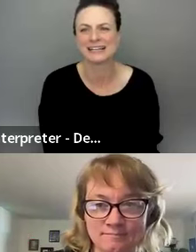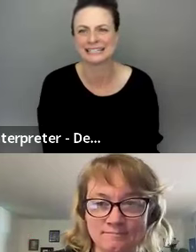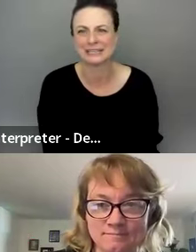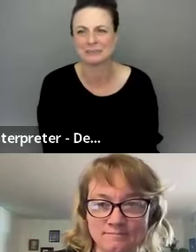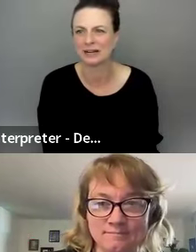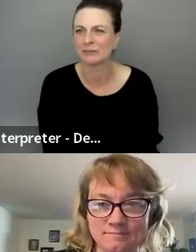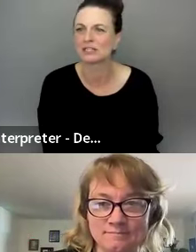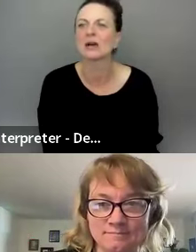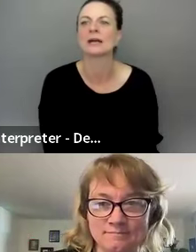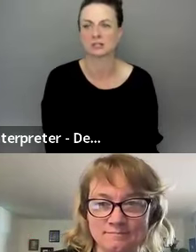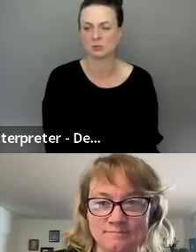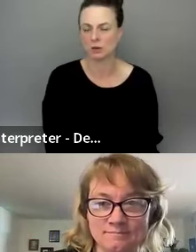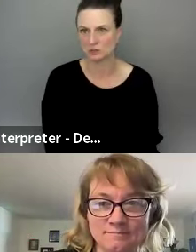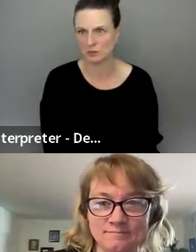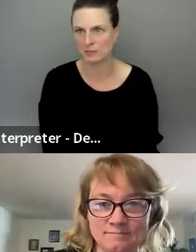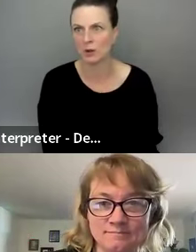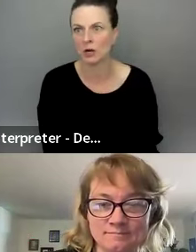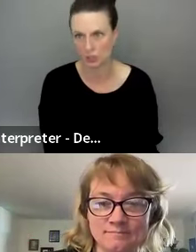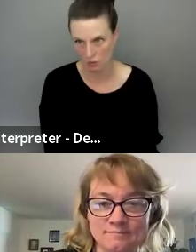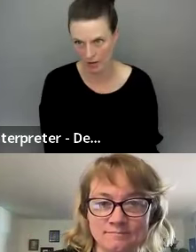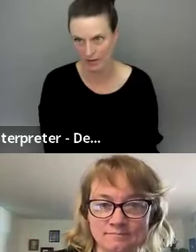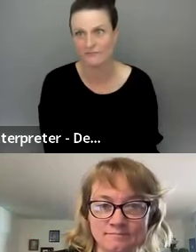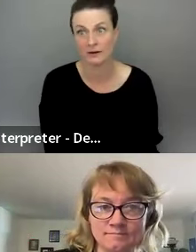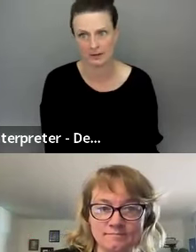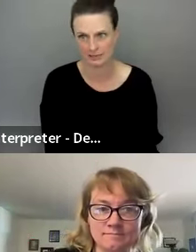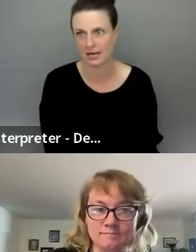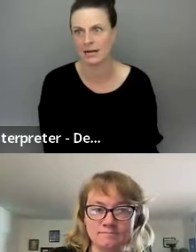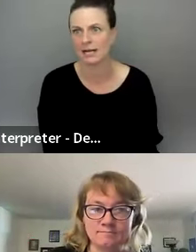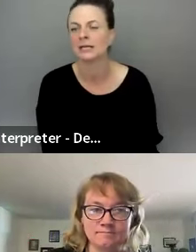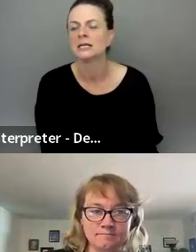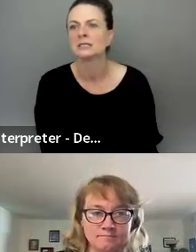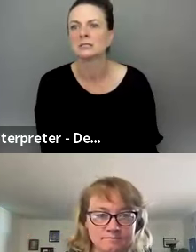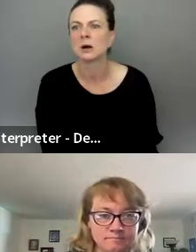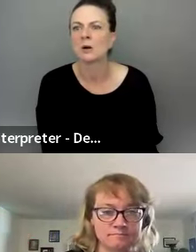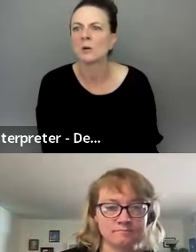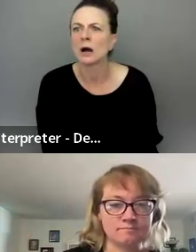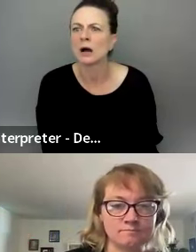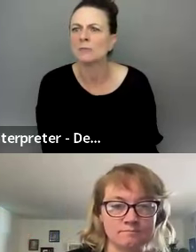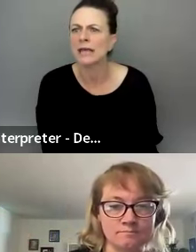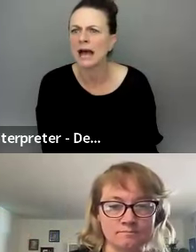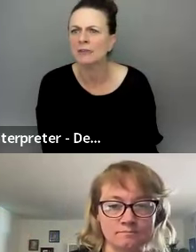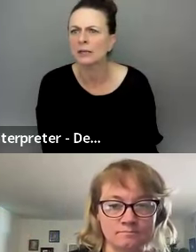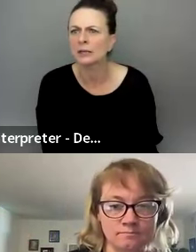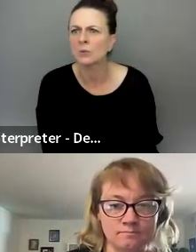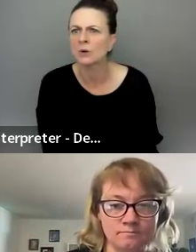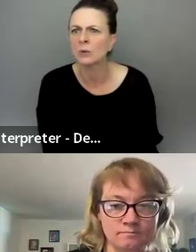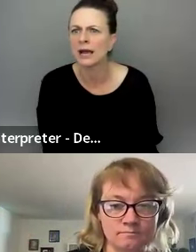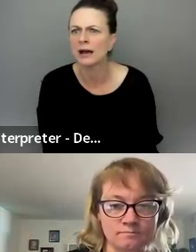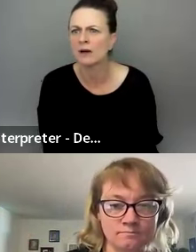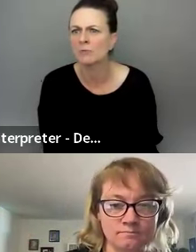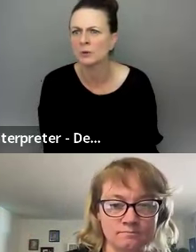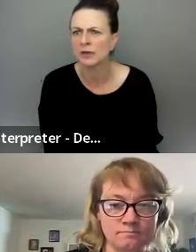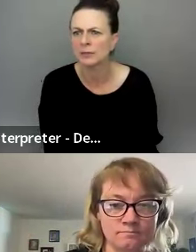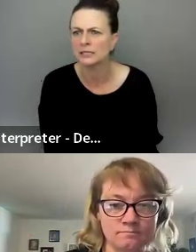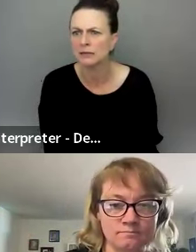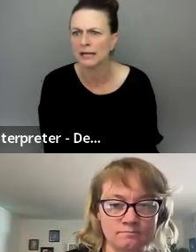I have not seen my confirmation. Okay. So most people are going very exciting. So, um, Catherine, will we